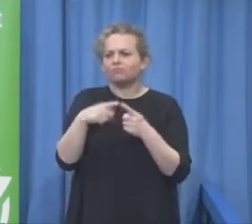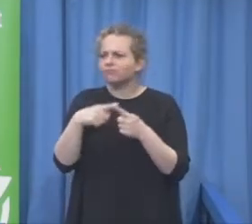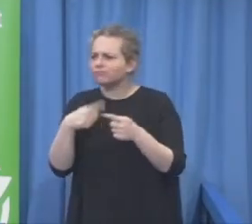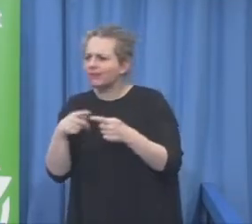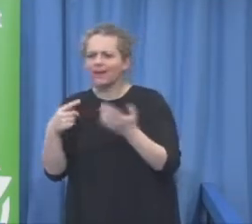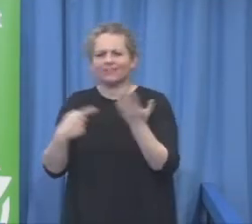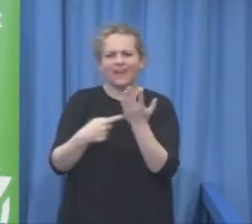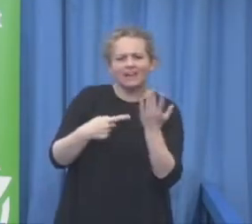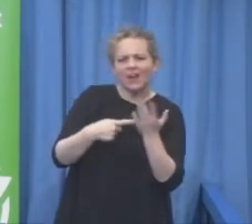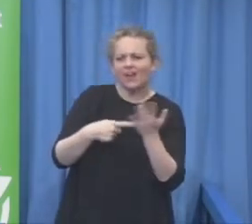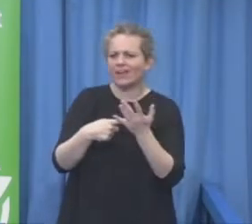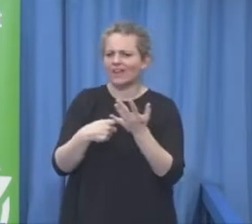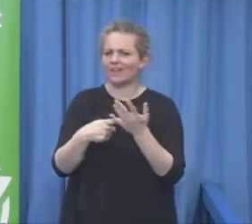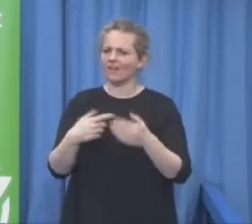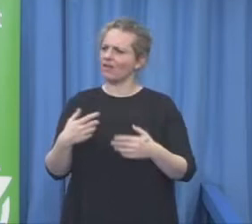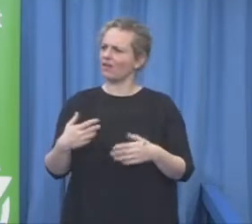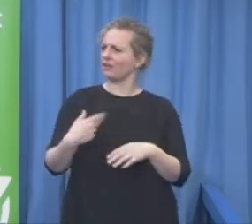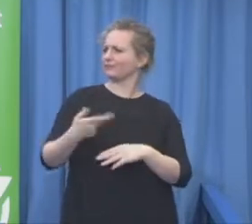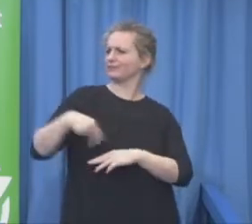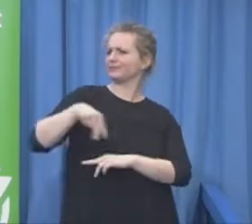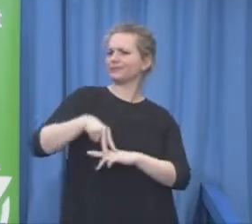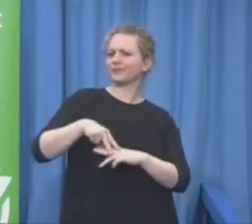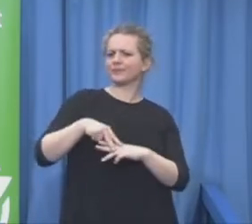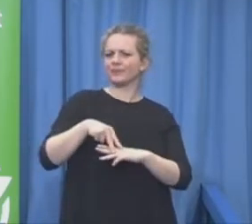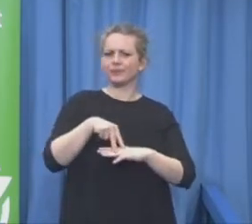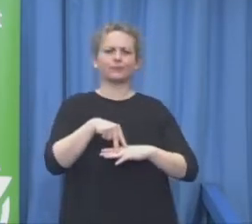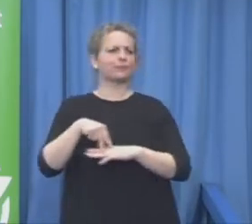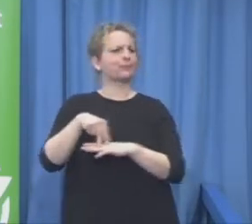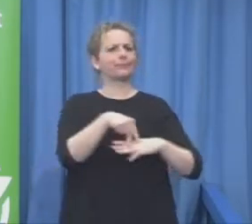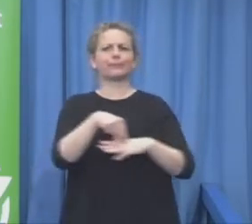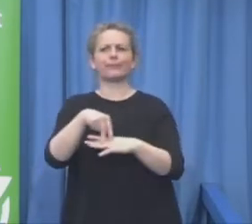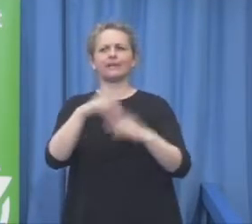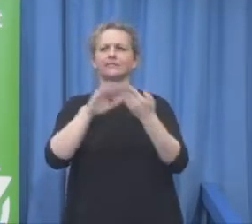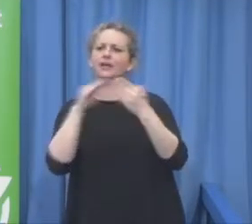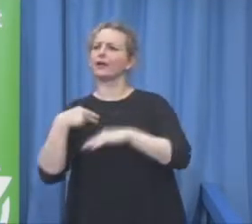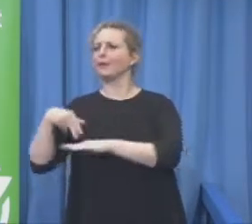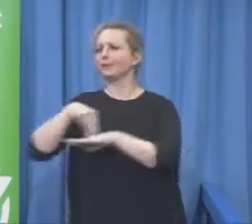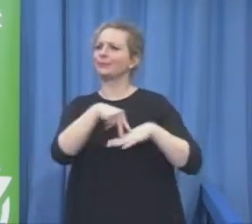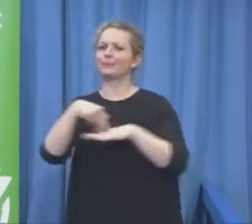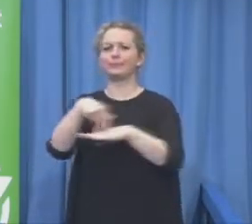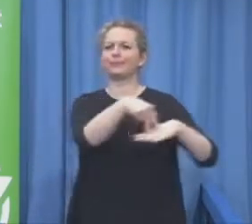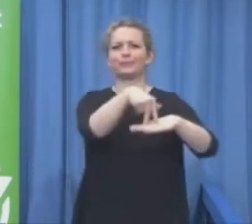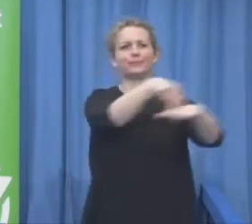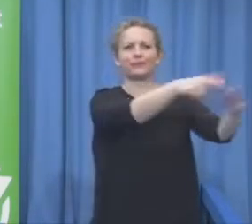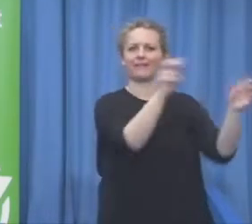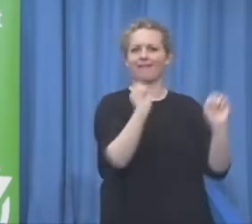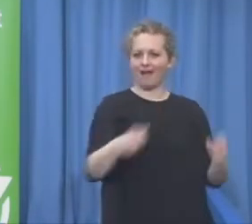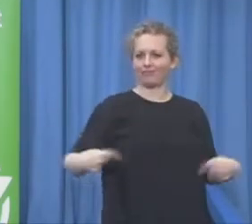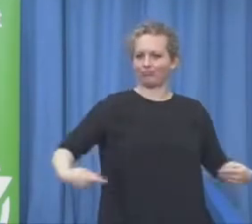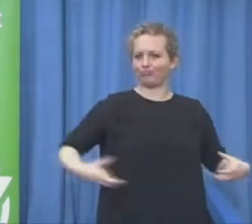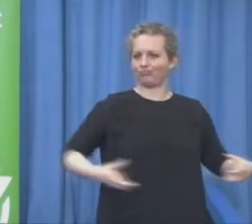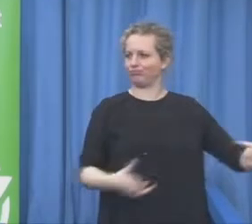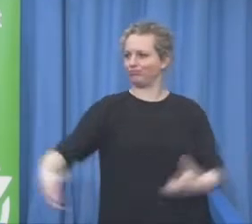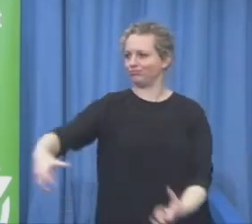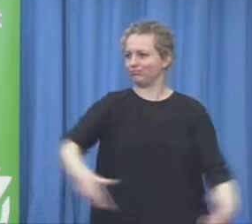feelings in the city that this is a point of us well this is a model with